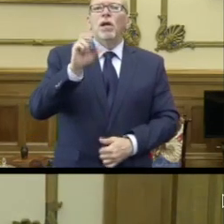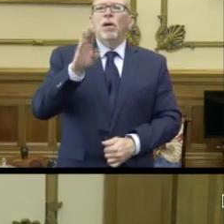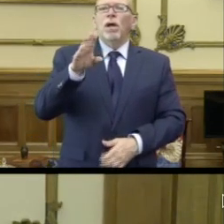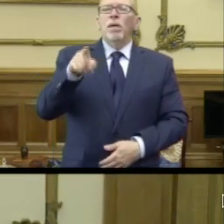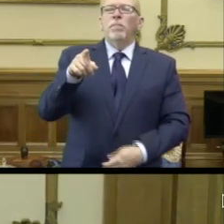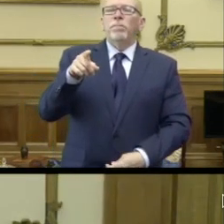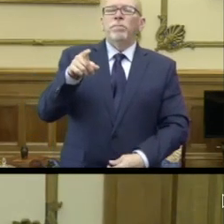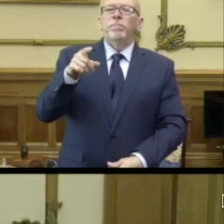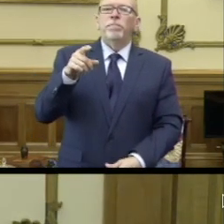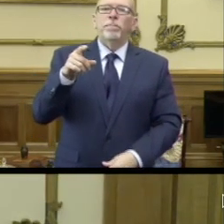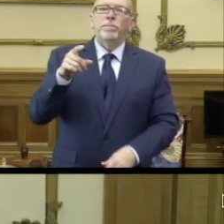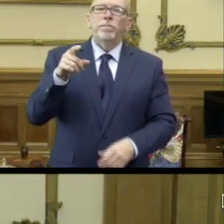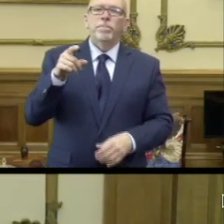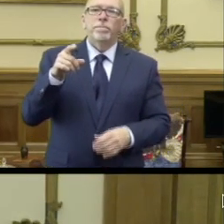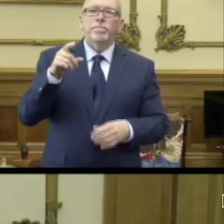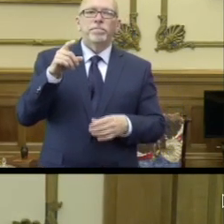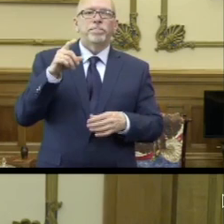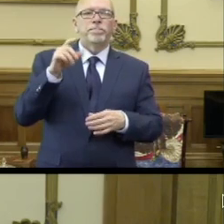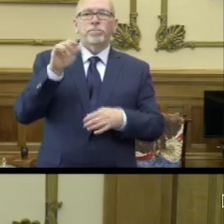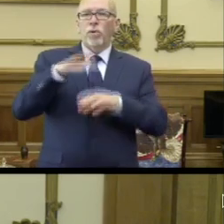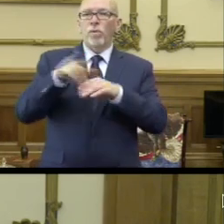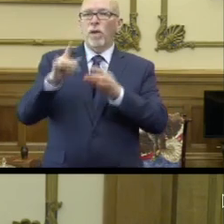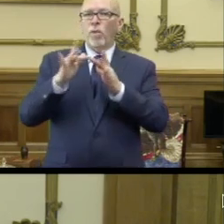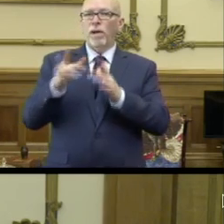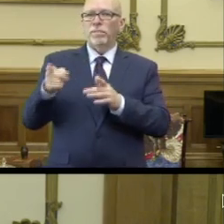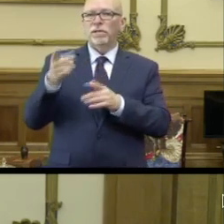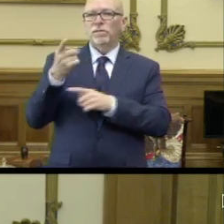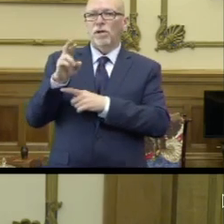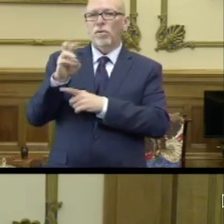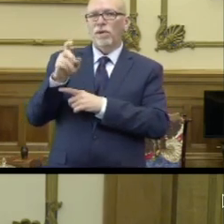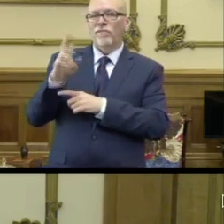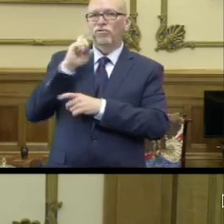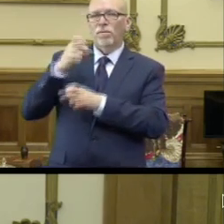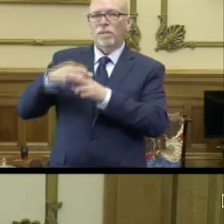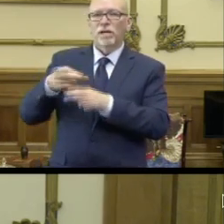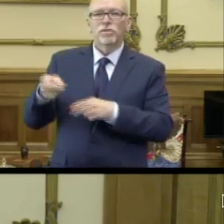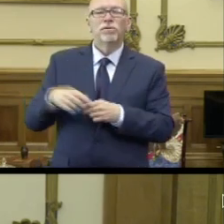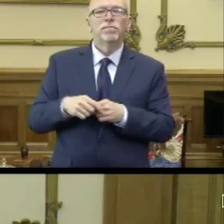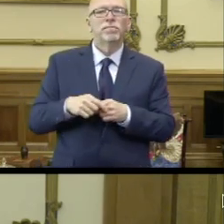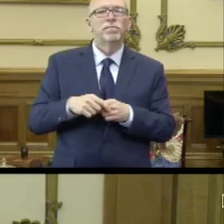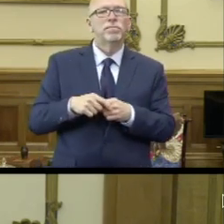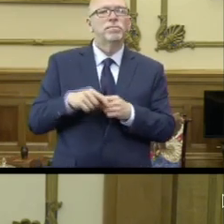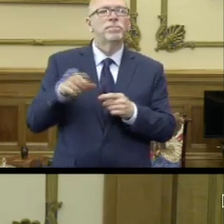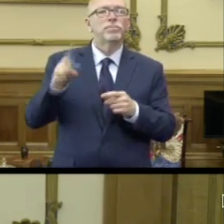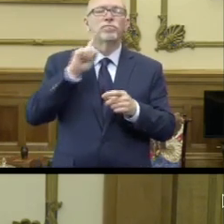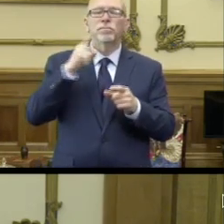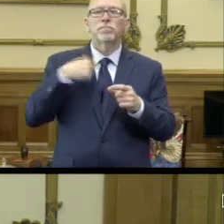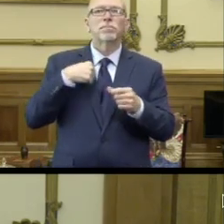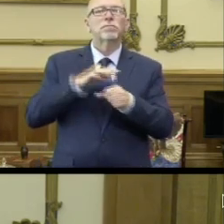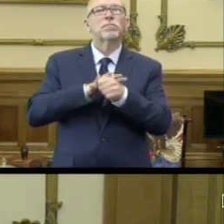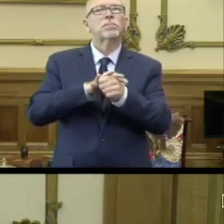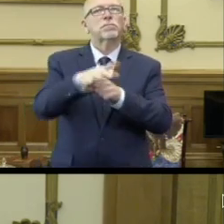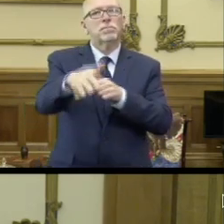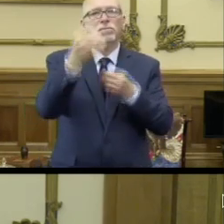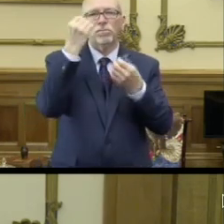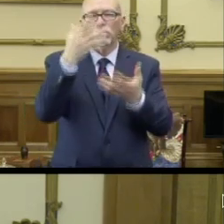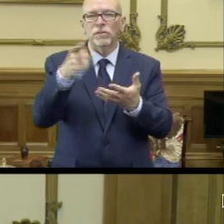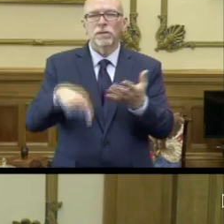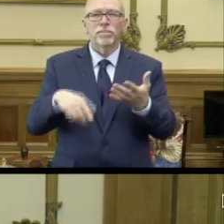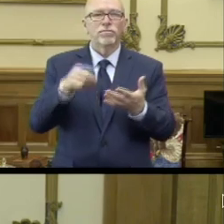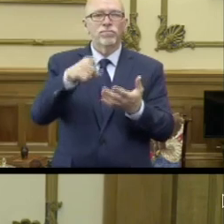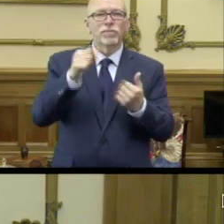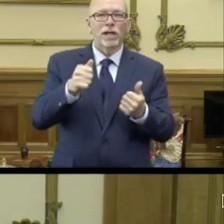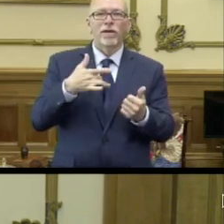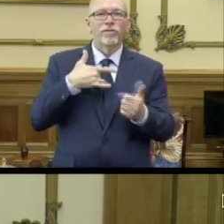that at that website that Dr. Weaver just mentioned, it is a sea of information. And you can almost